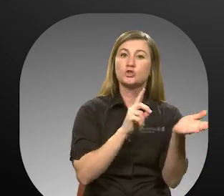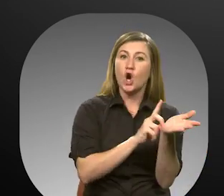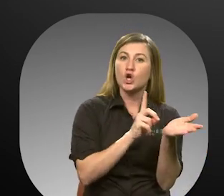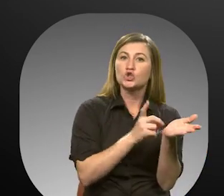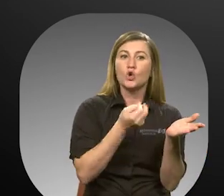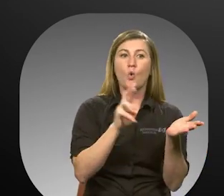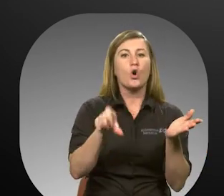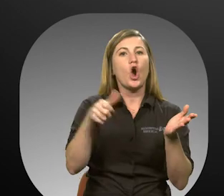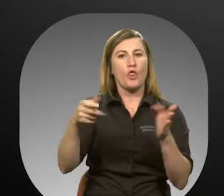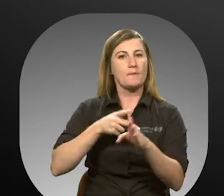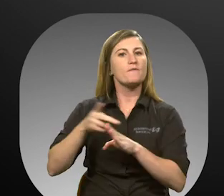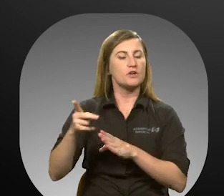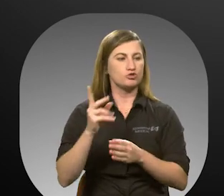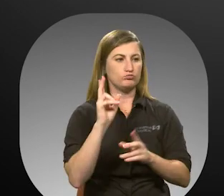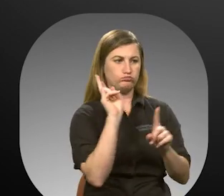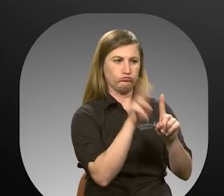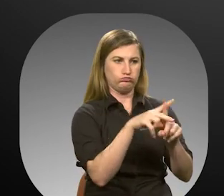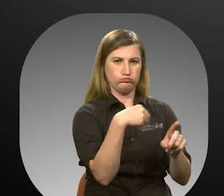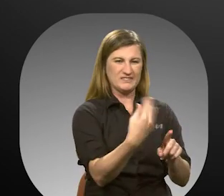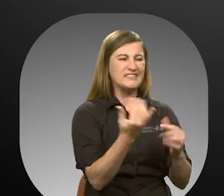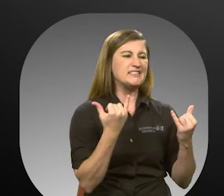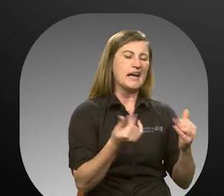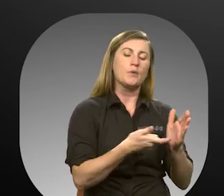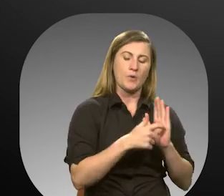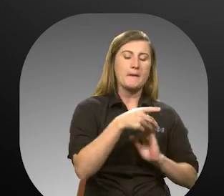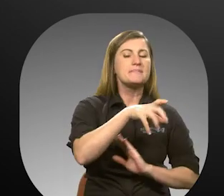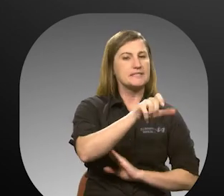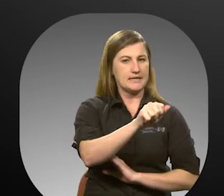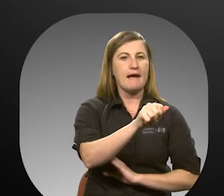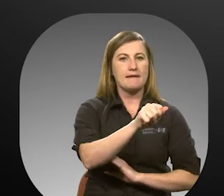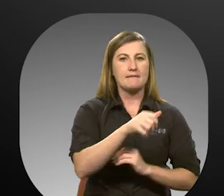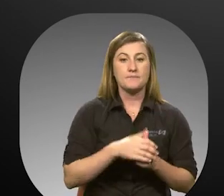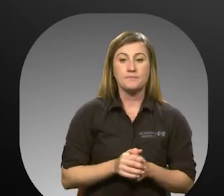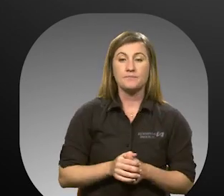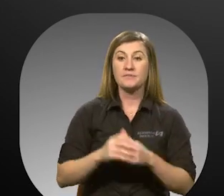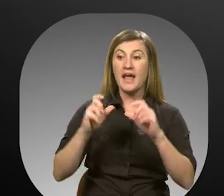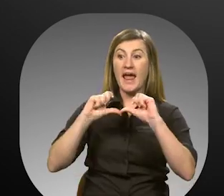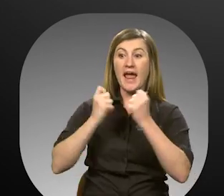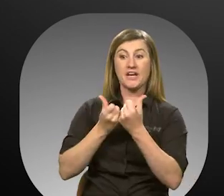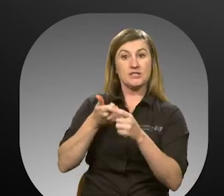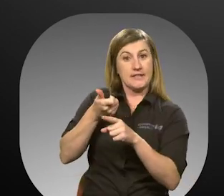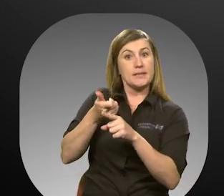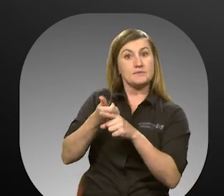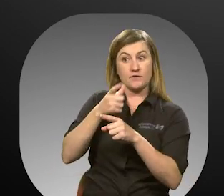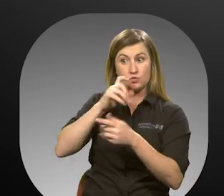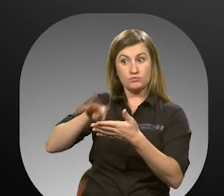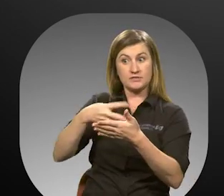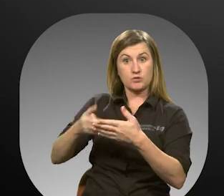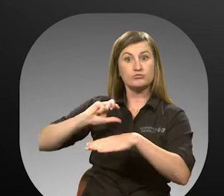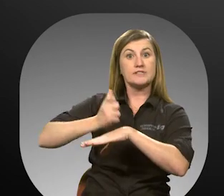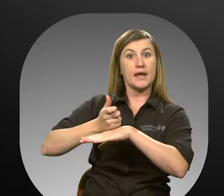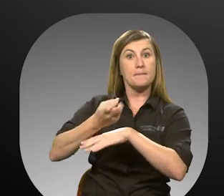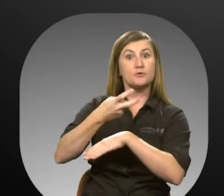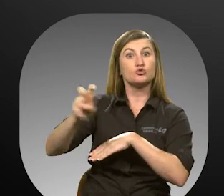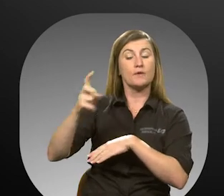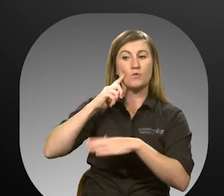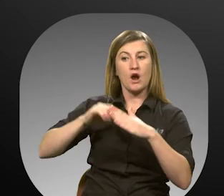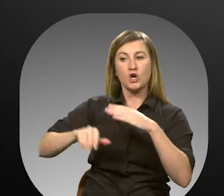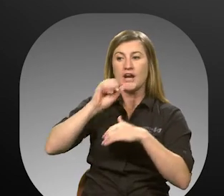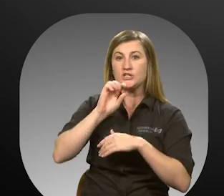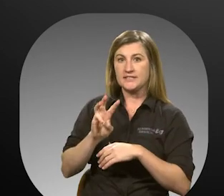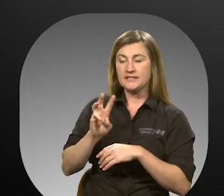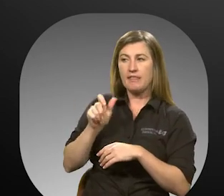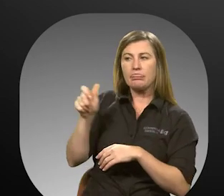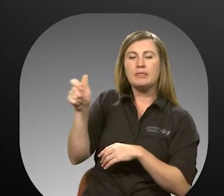or other qualified professional stating that you now require a PCA. Agencies who schedule trips for children under the age of 6 will be